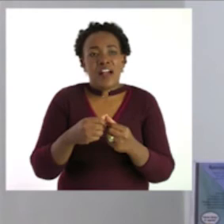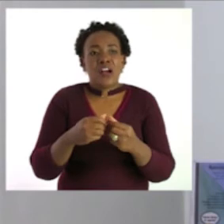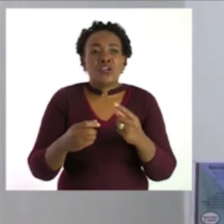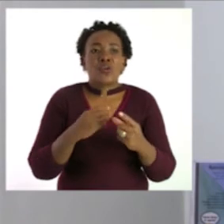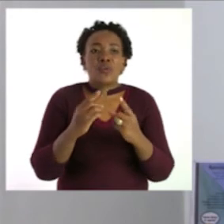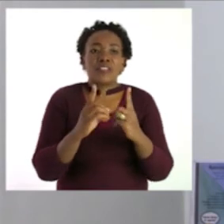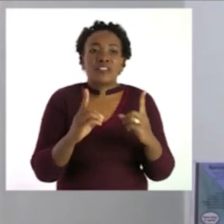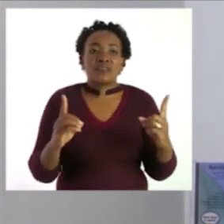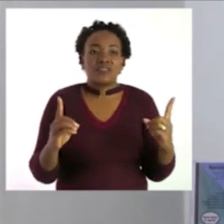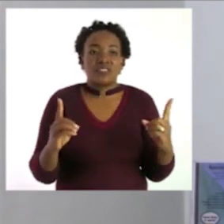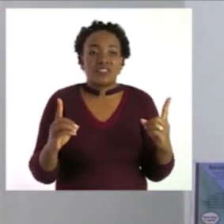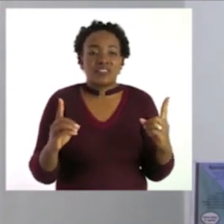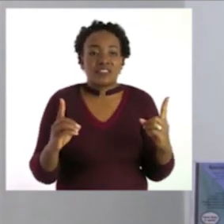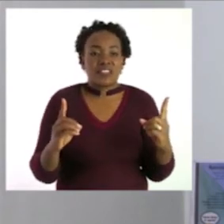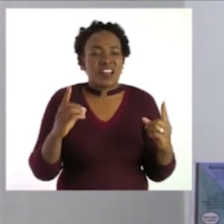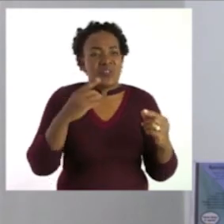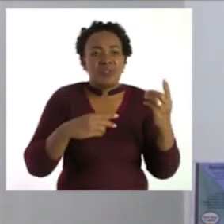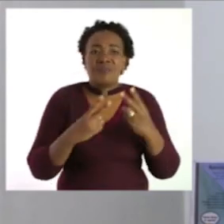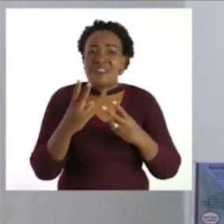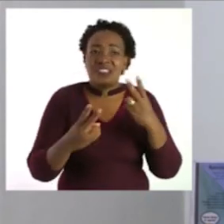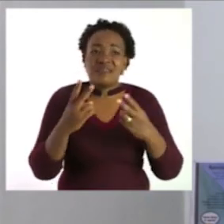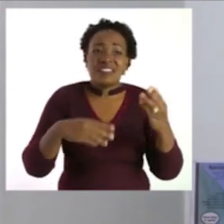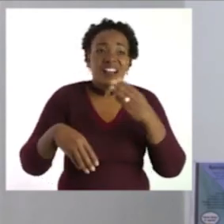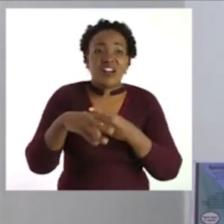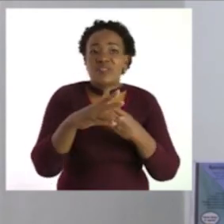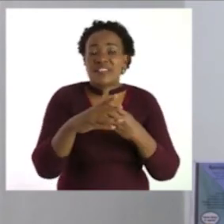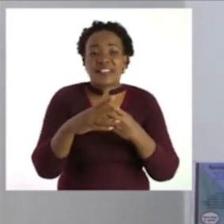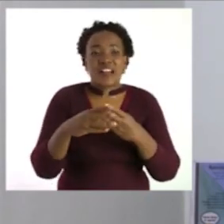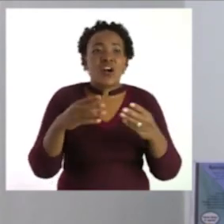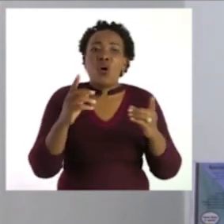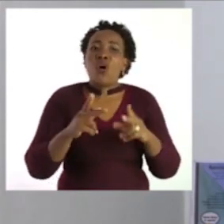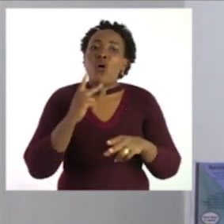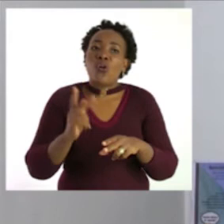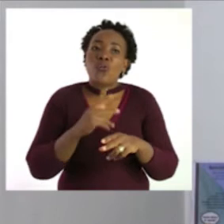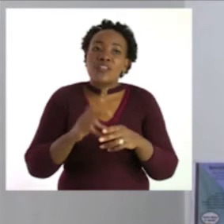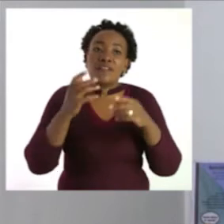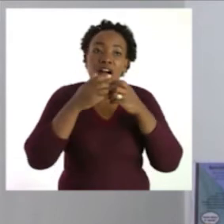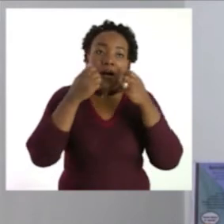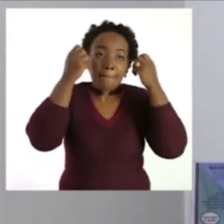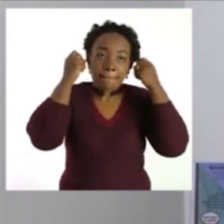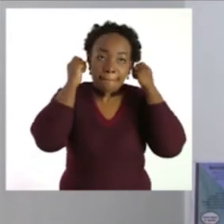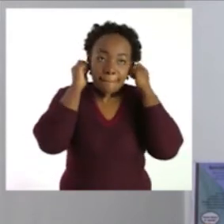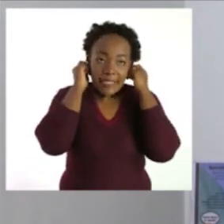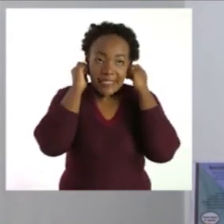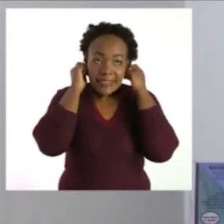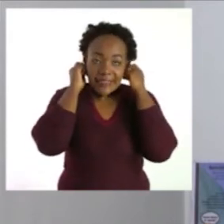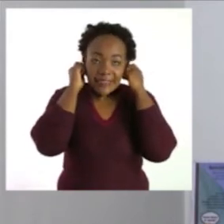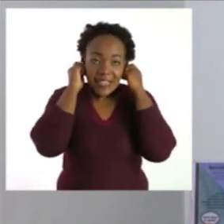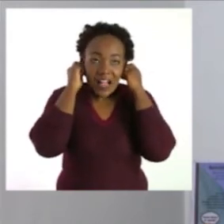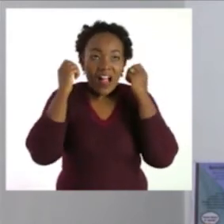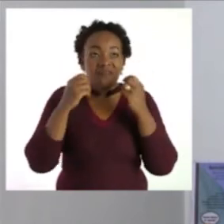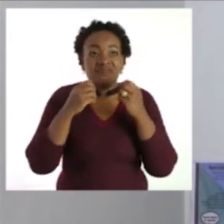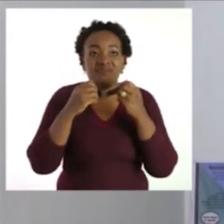distance and when you are going out always wear a mask before